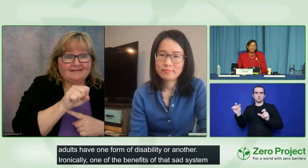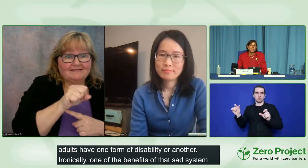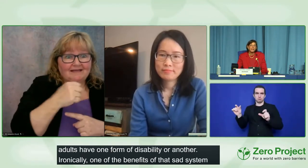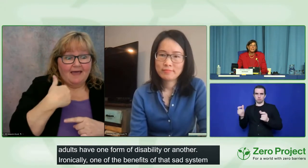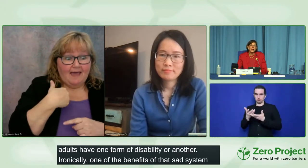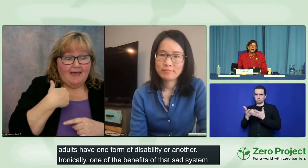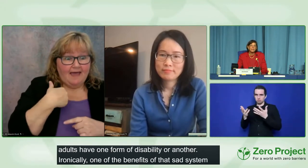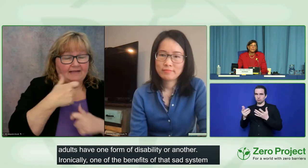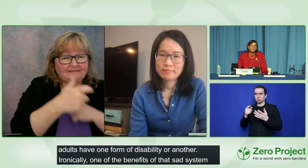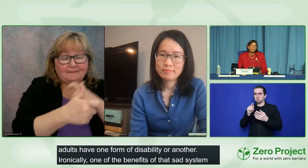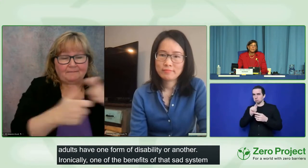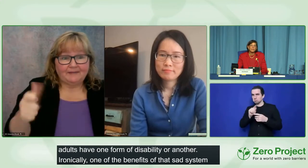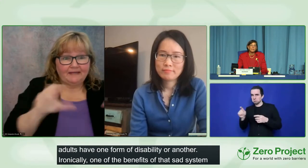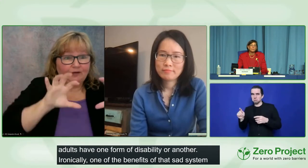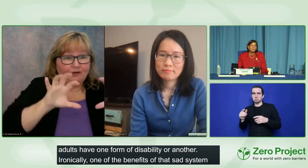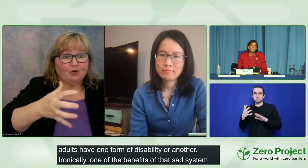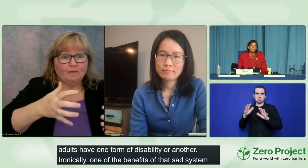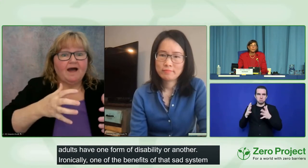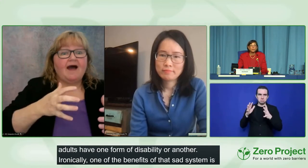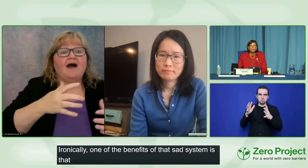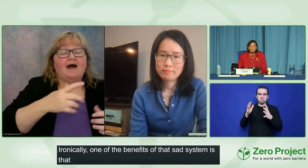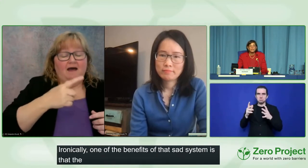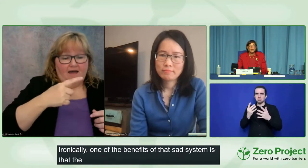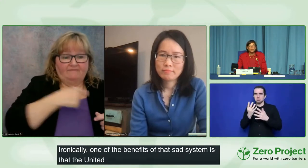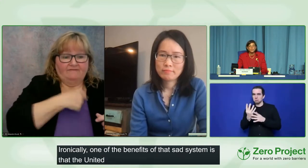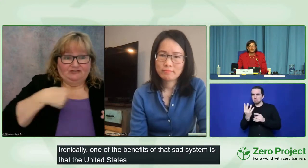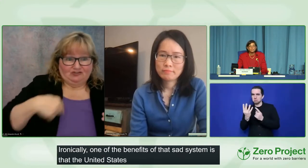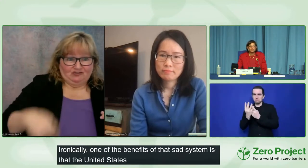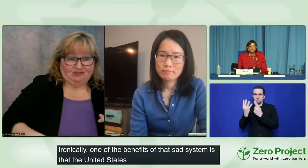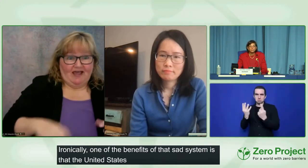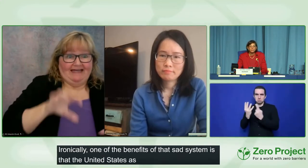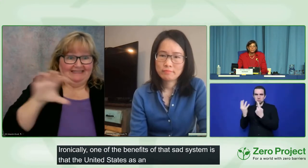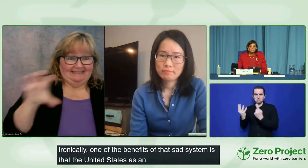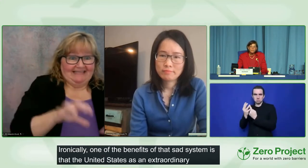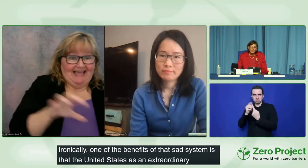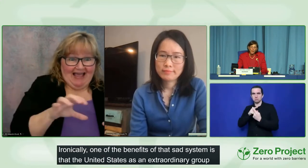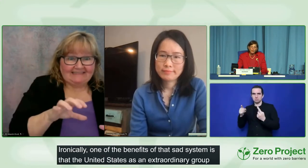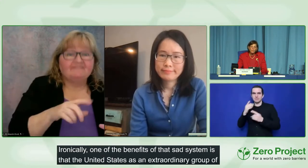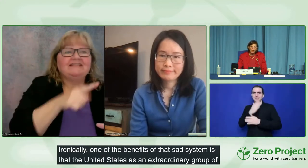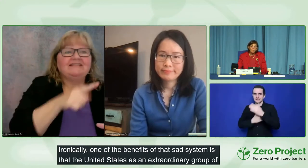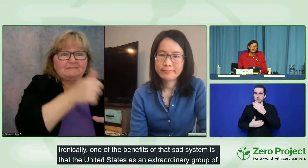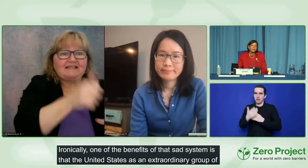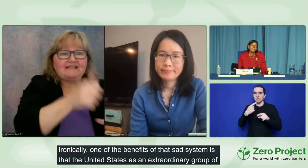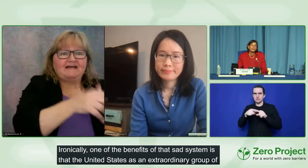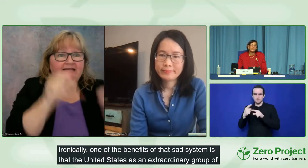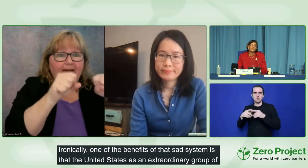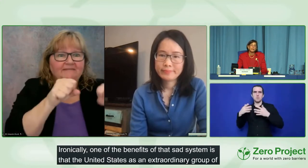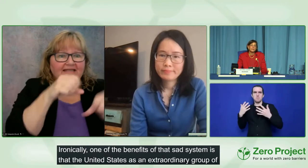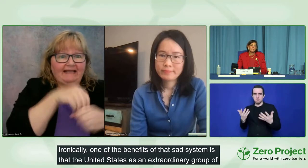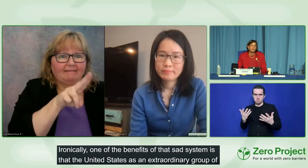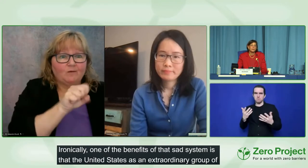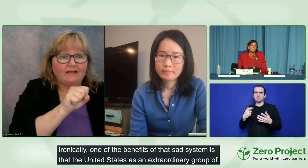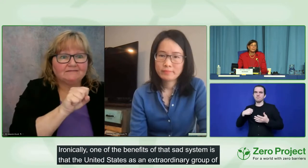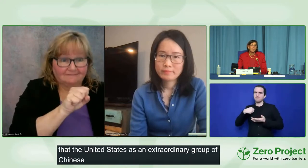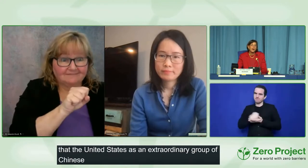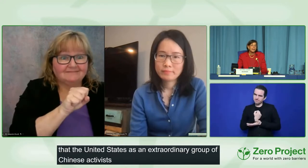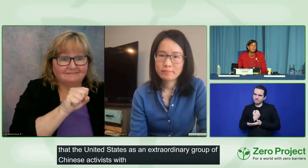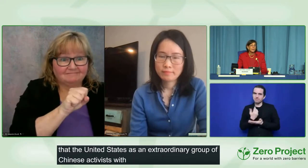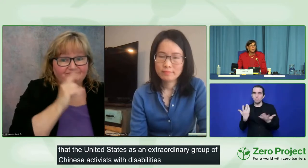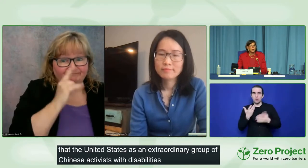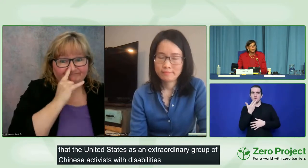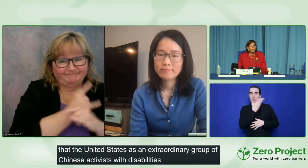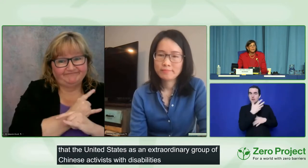of Chinese activists with disabilities who were adopted, ironically, in the United States.